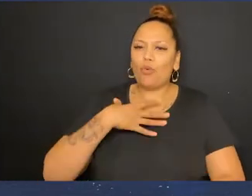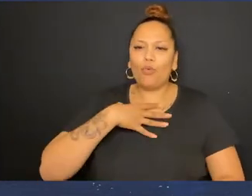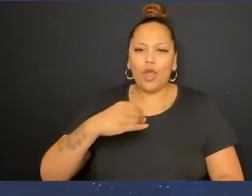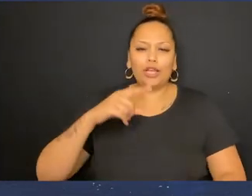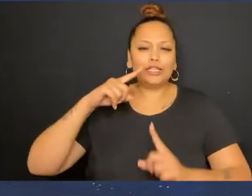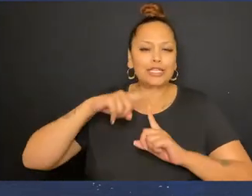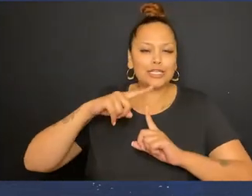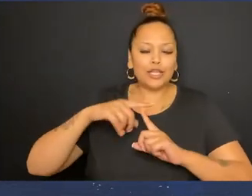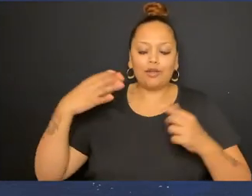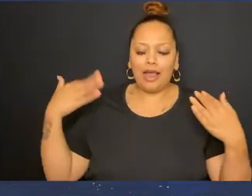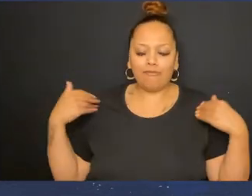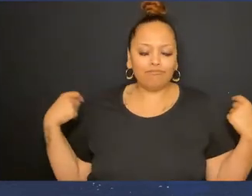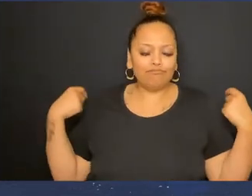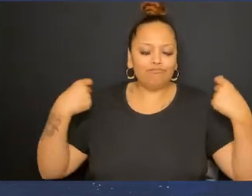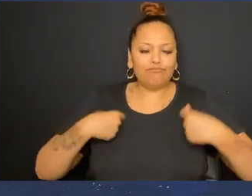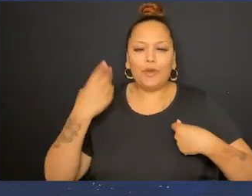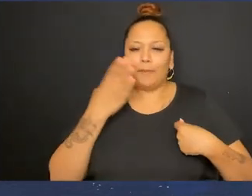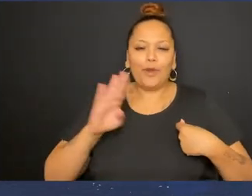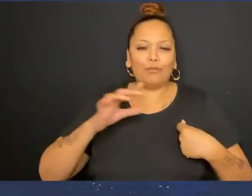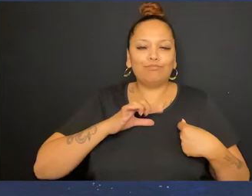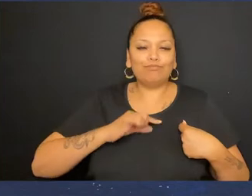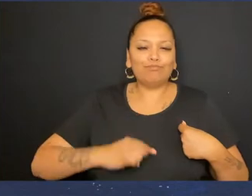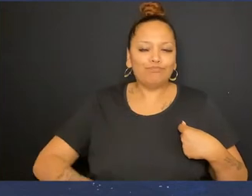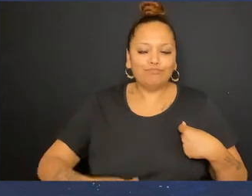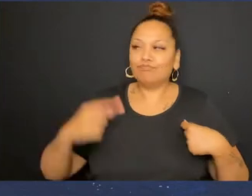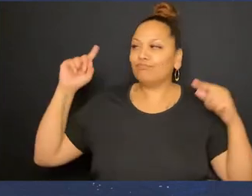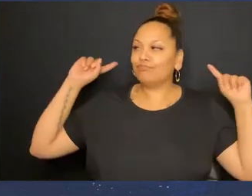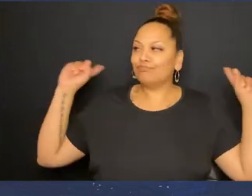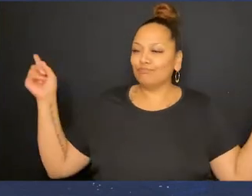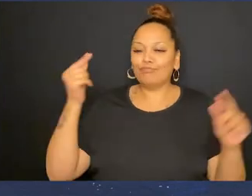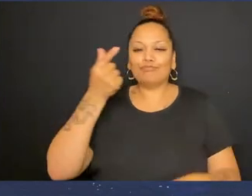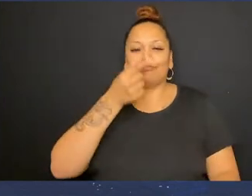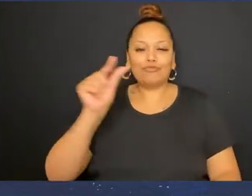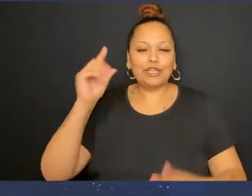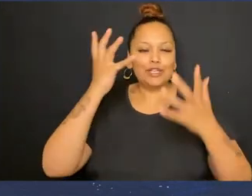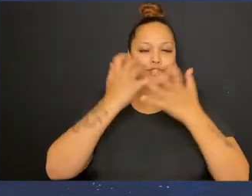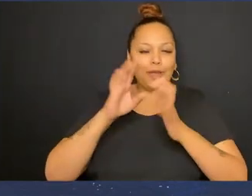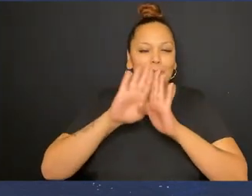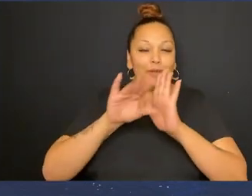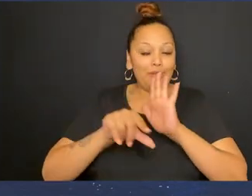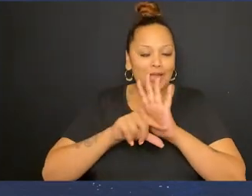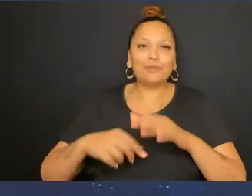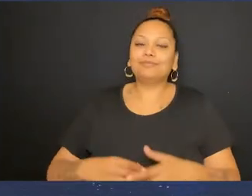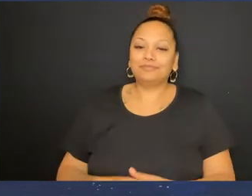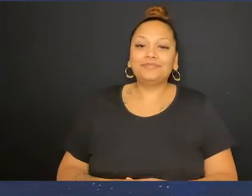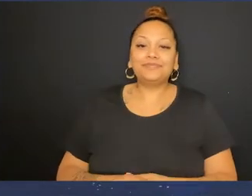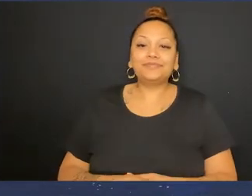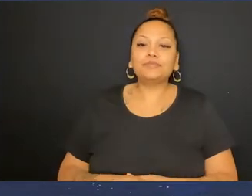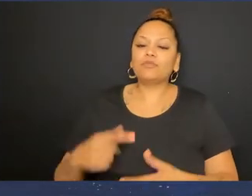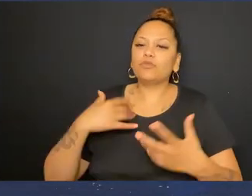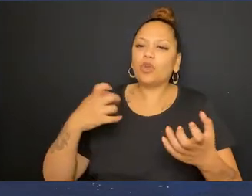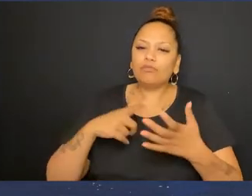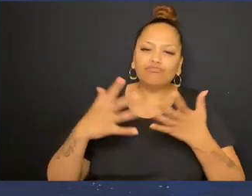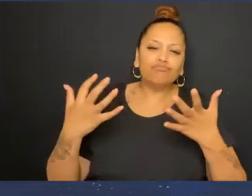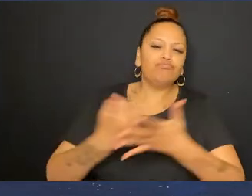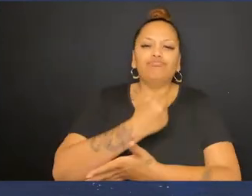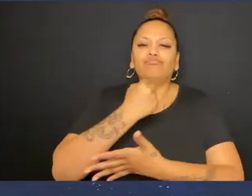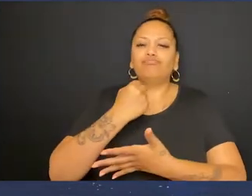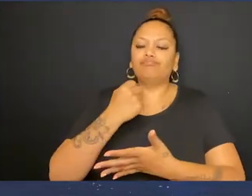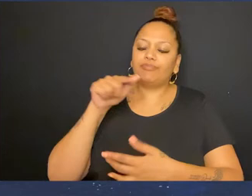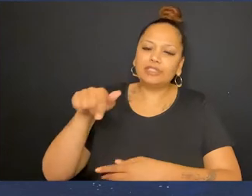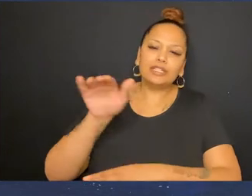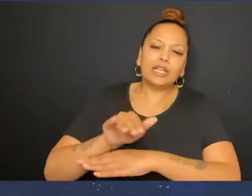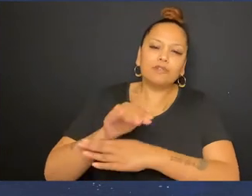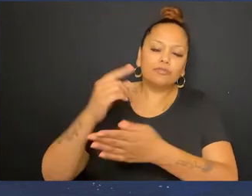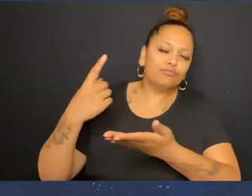a white t-shirt With a blue button up Over top And I'm in front of A dark green background And in of just wanted to come on Here quickly